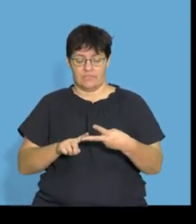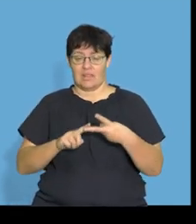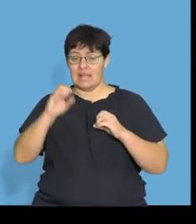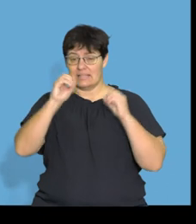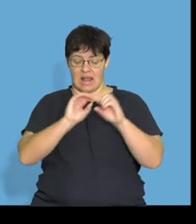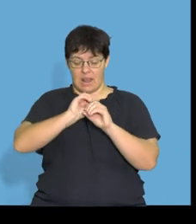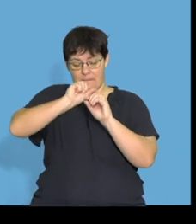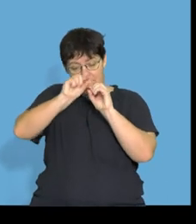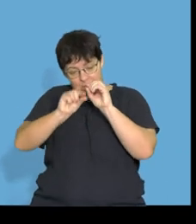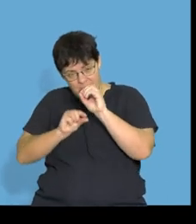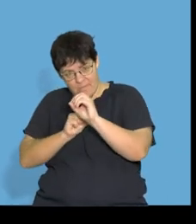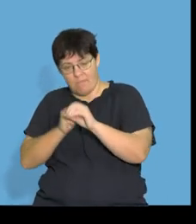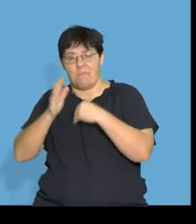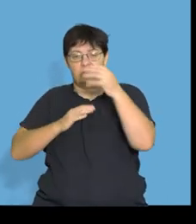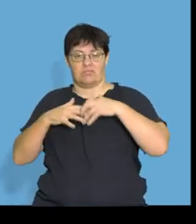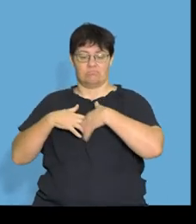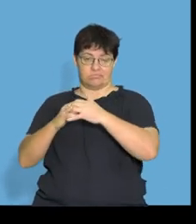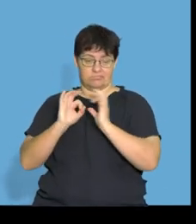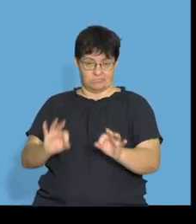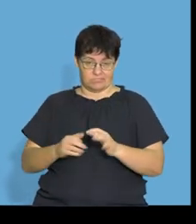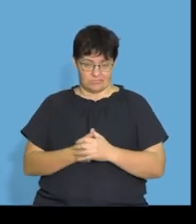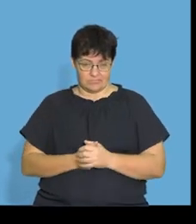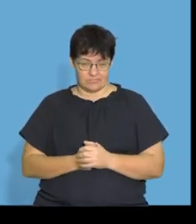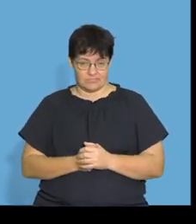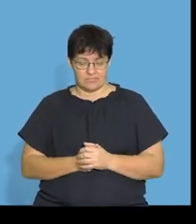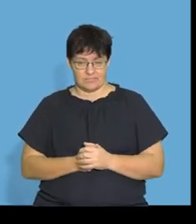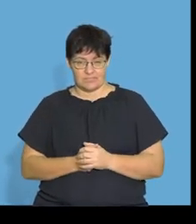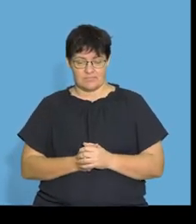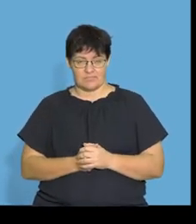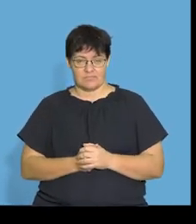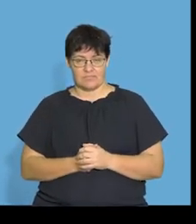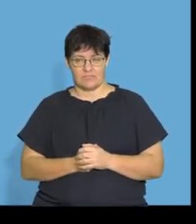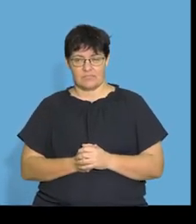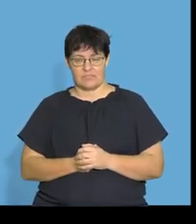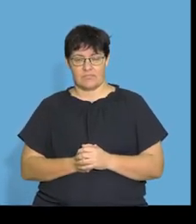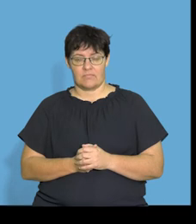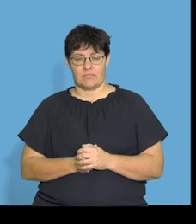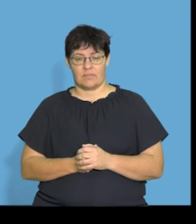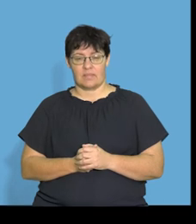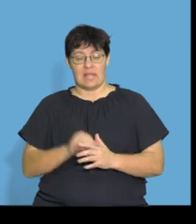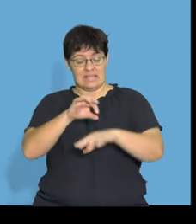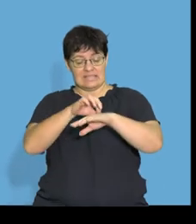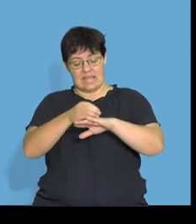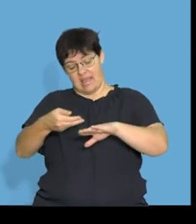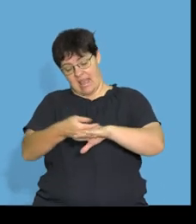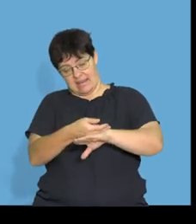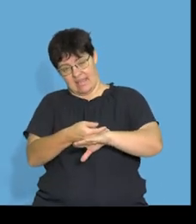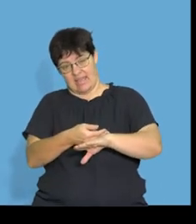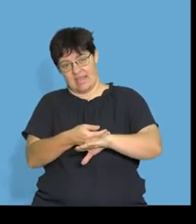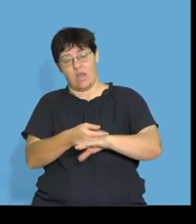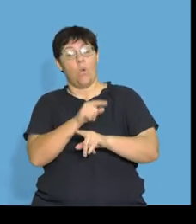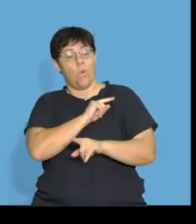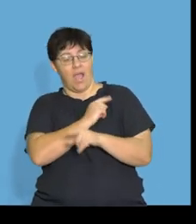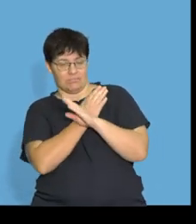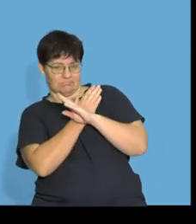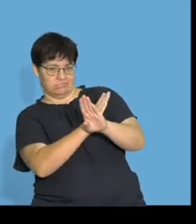membranes, right? What else did it do? It was underneath our skin. It